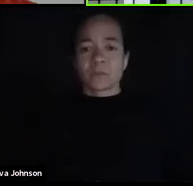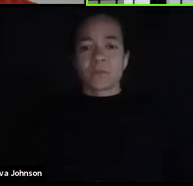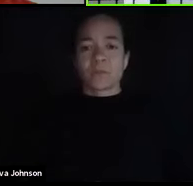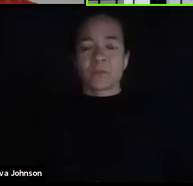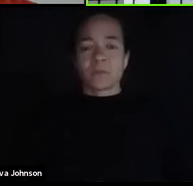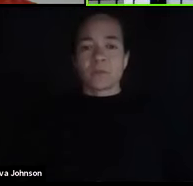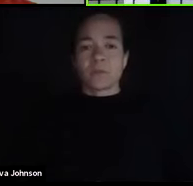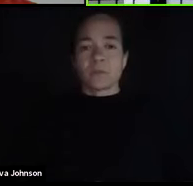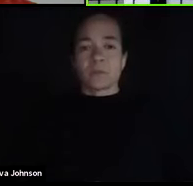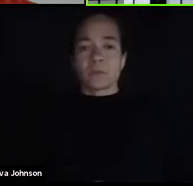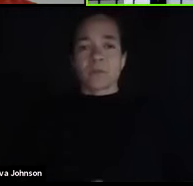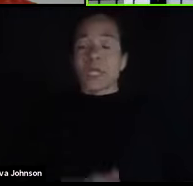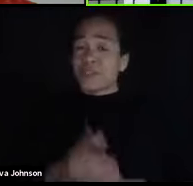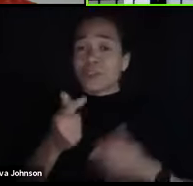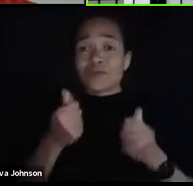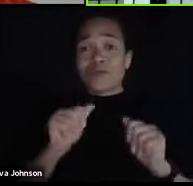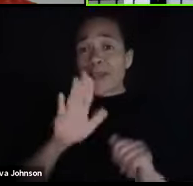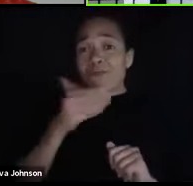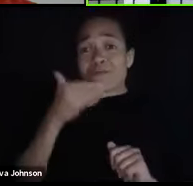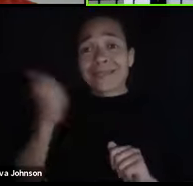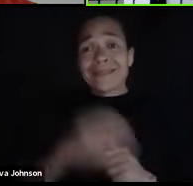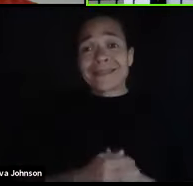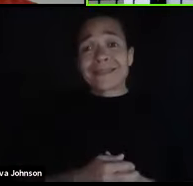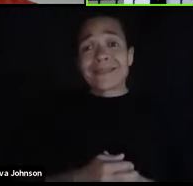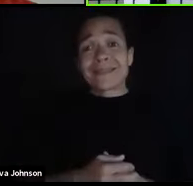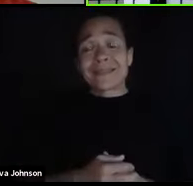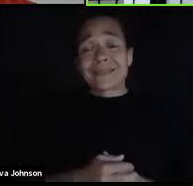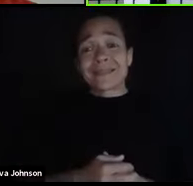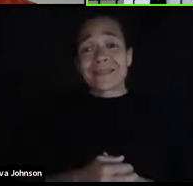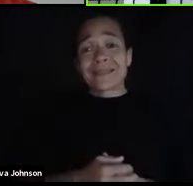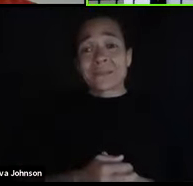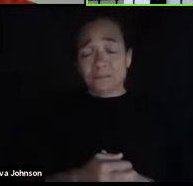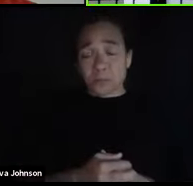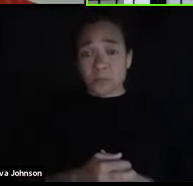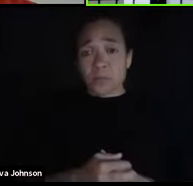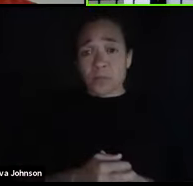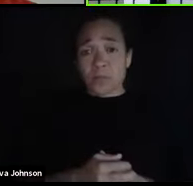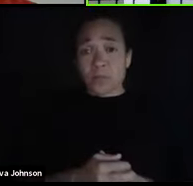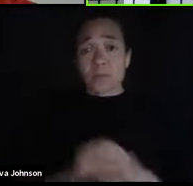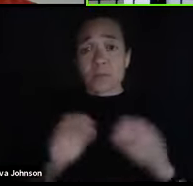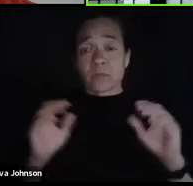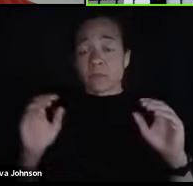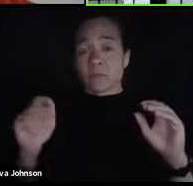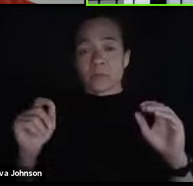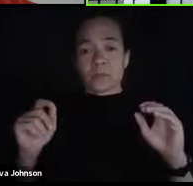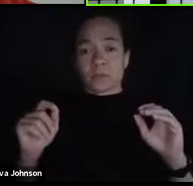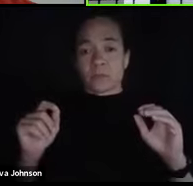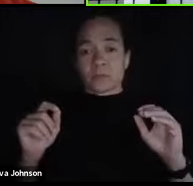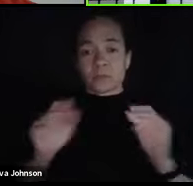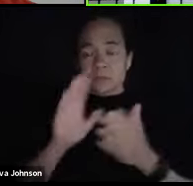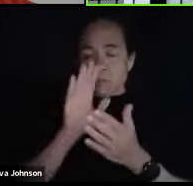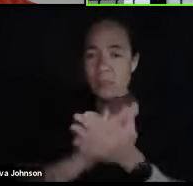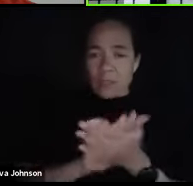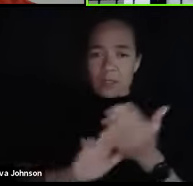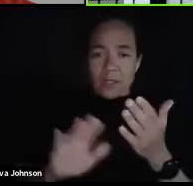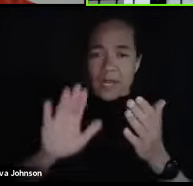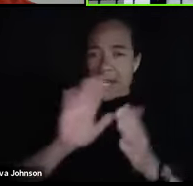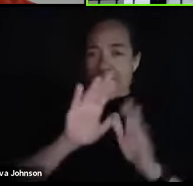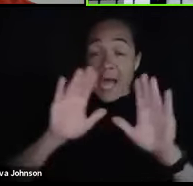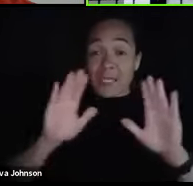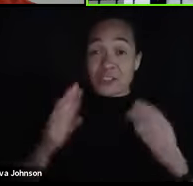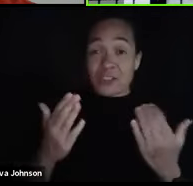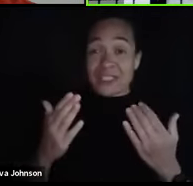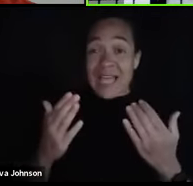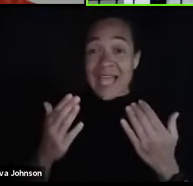put out your best effort. This is no, no college class ever has had